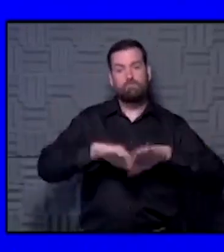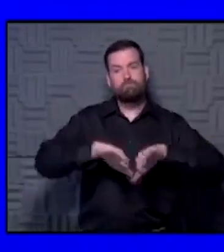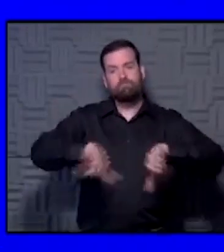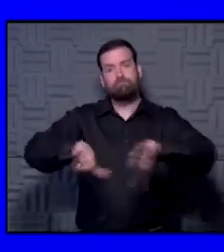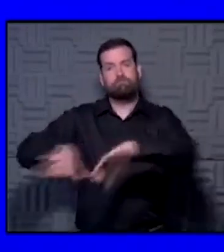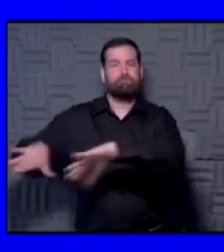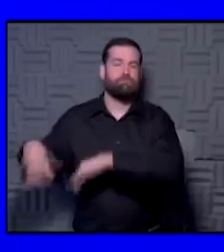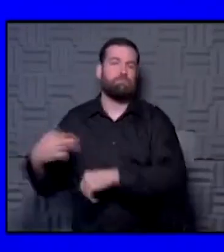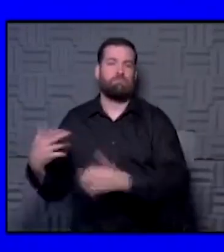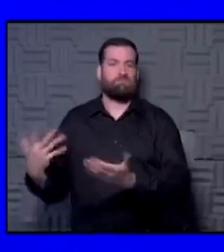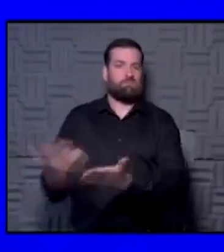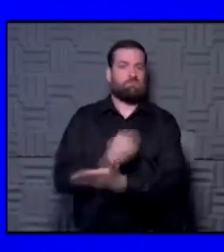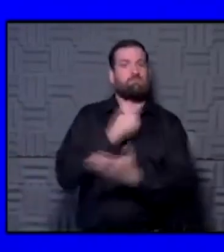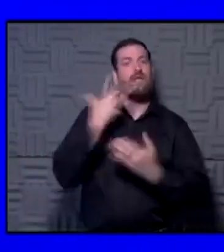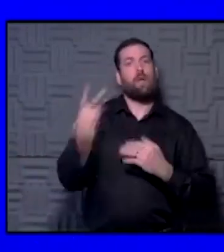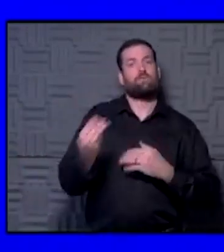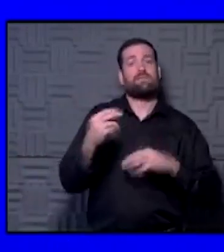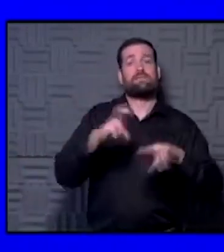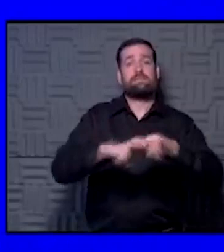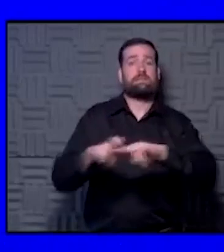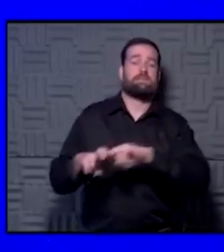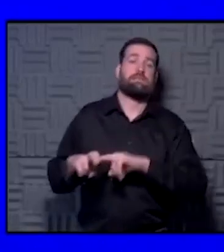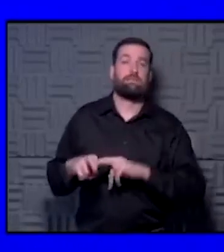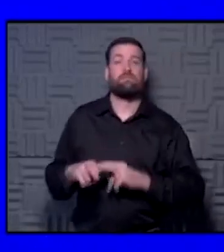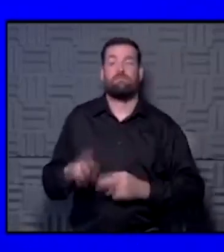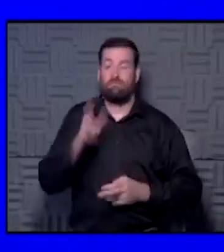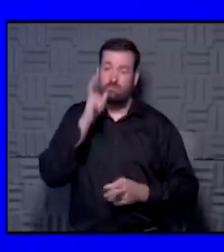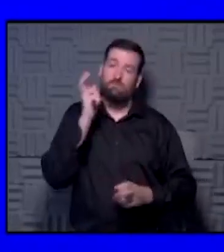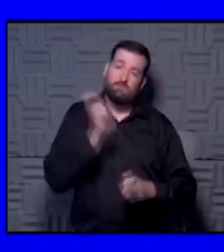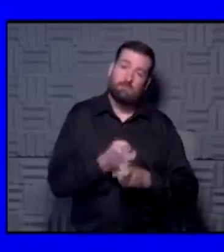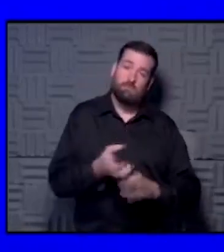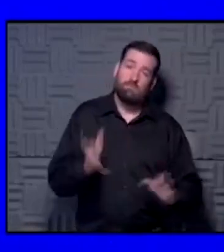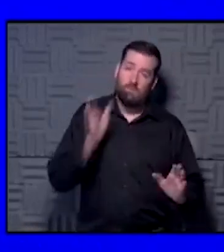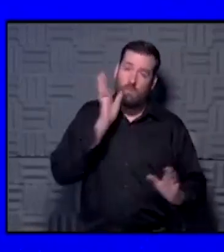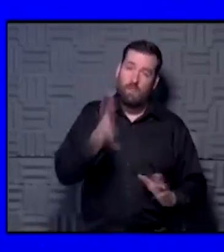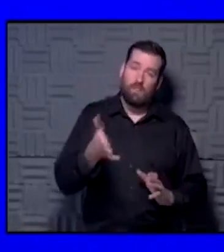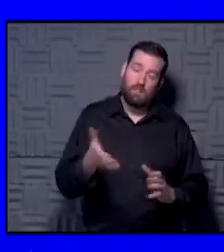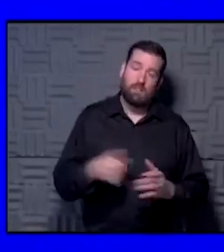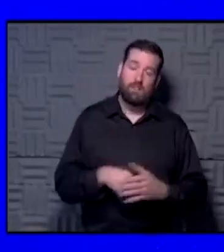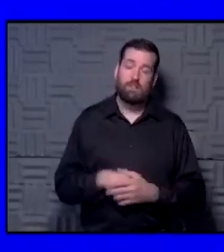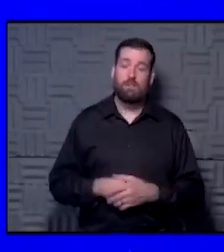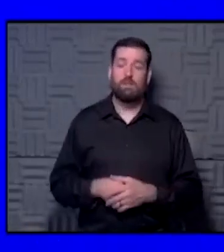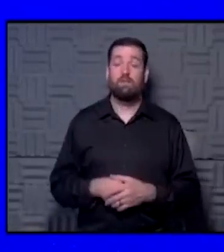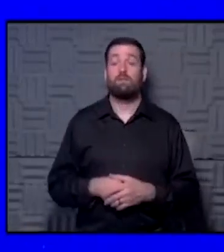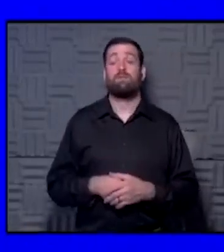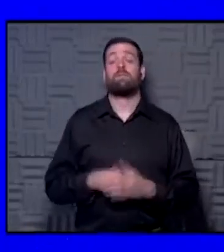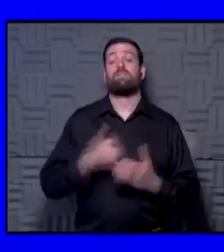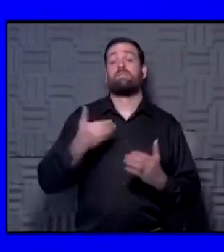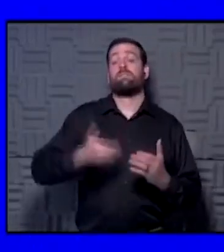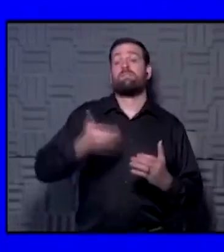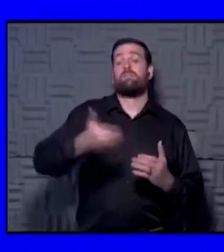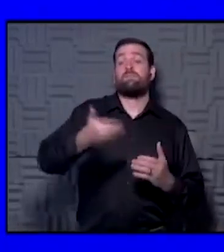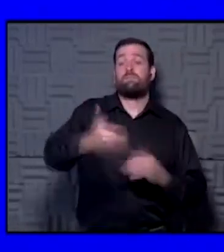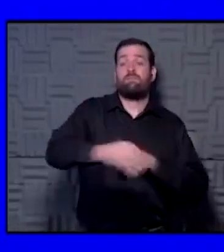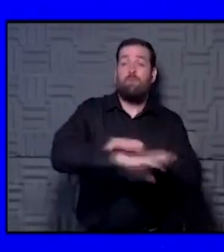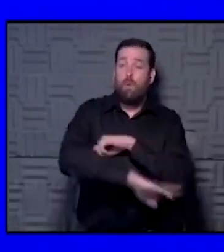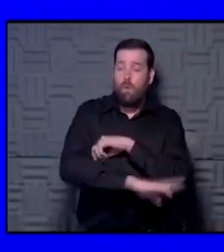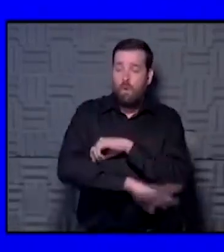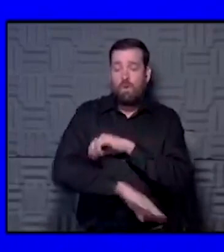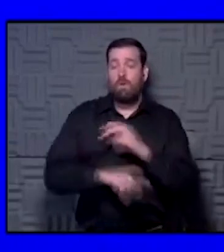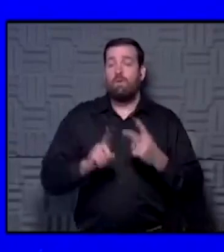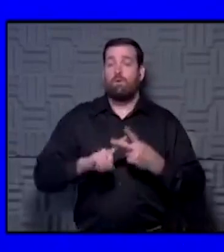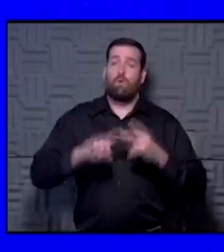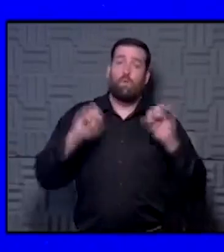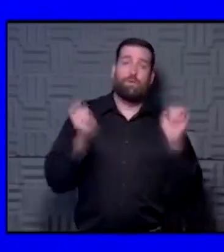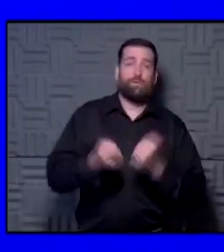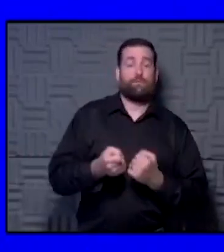using outdoor seating or using more outdoor spaces, it is going to be more difficult. And so moving into the fall and winter, it is going to be